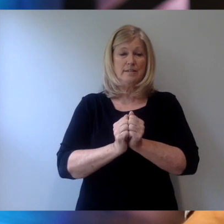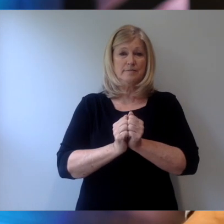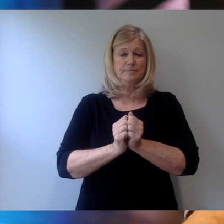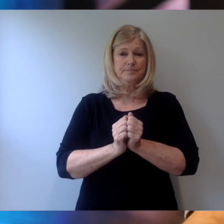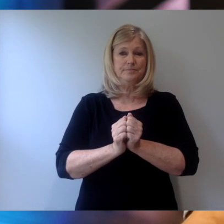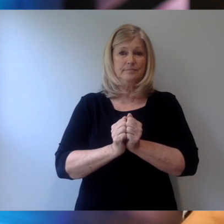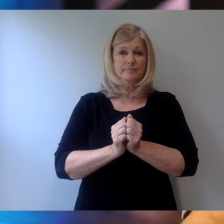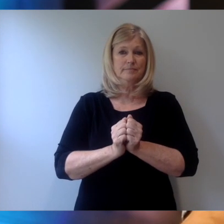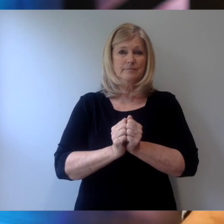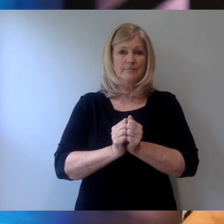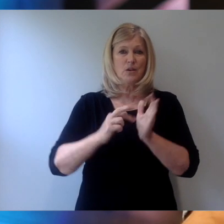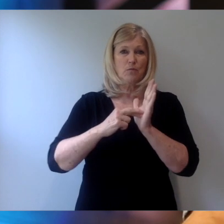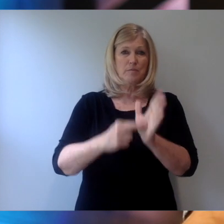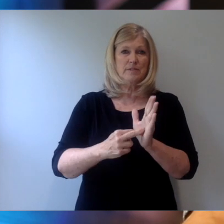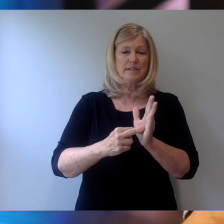Represent Him well.